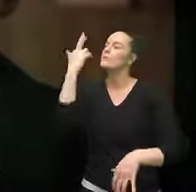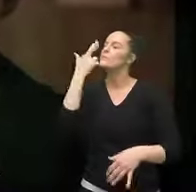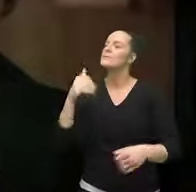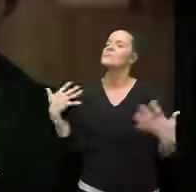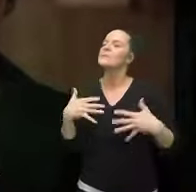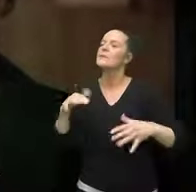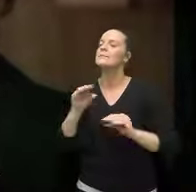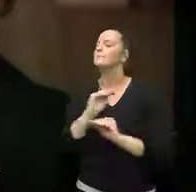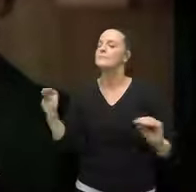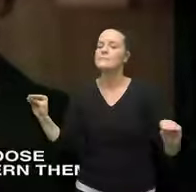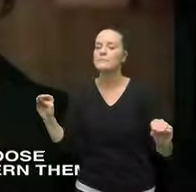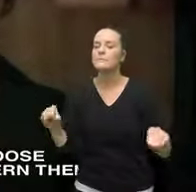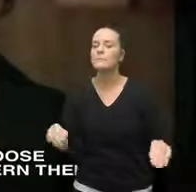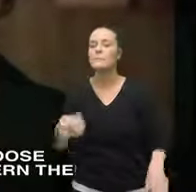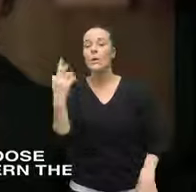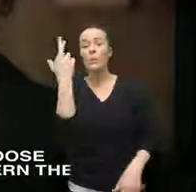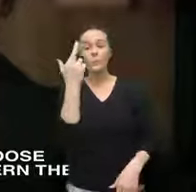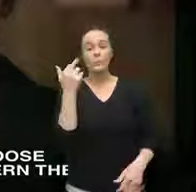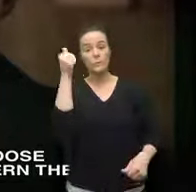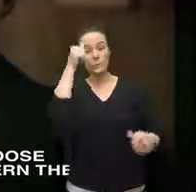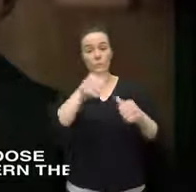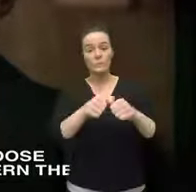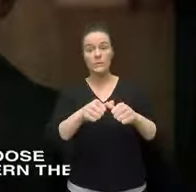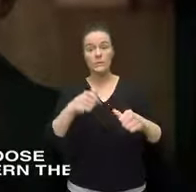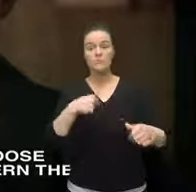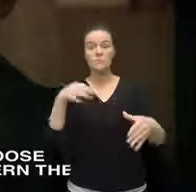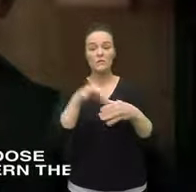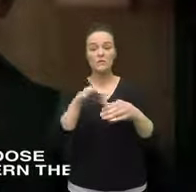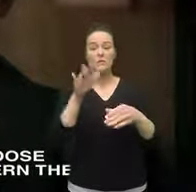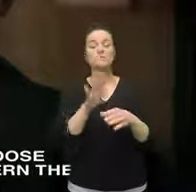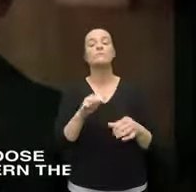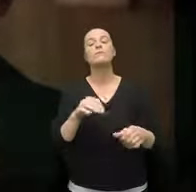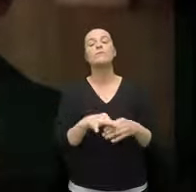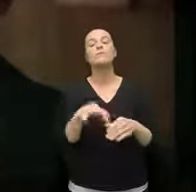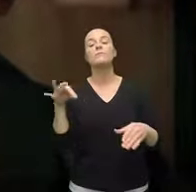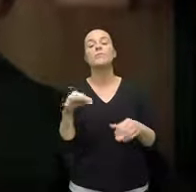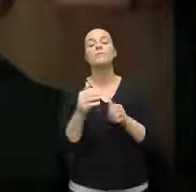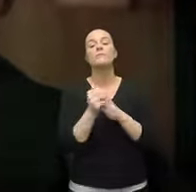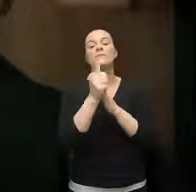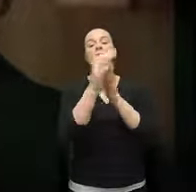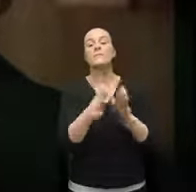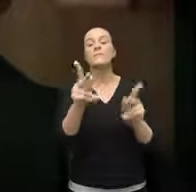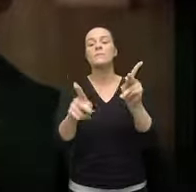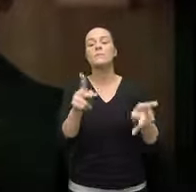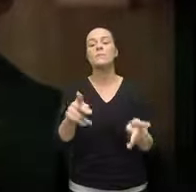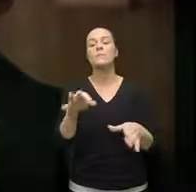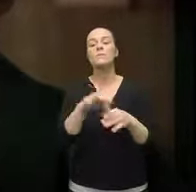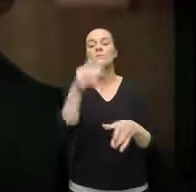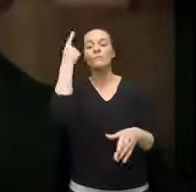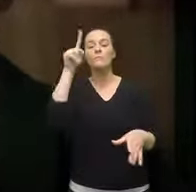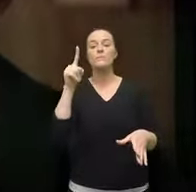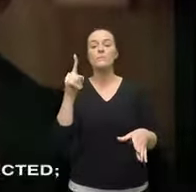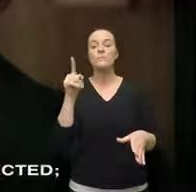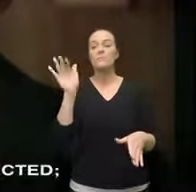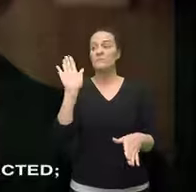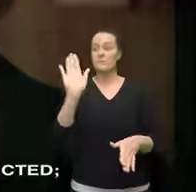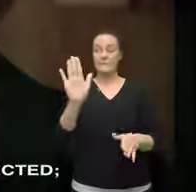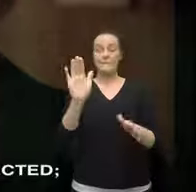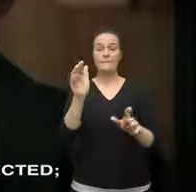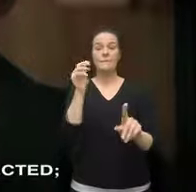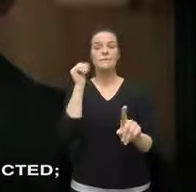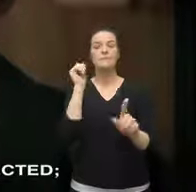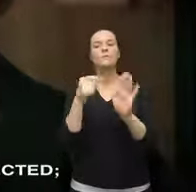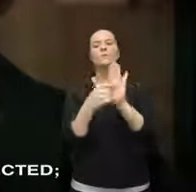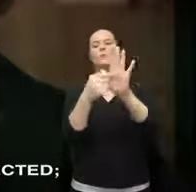sir, we elect our leaders the people are free to choose whomever they please to govern them good people, smart people, yes, even